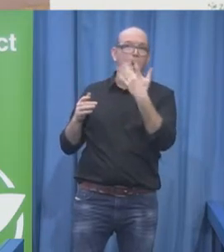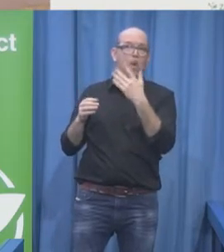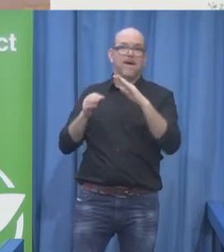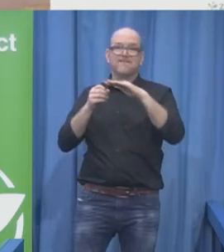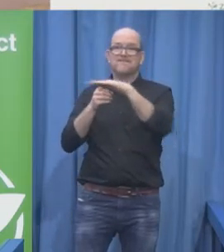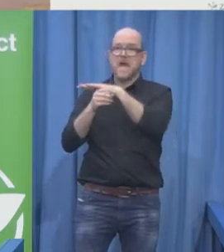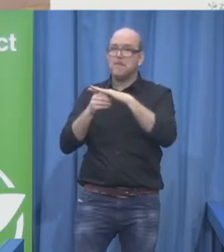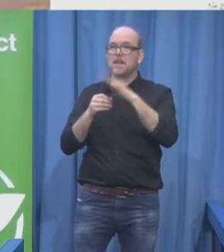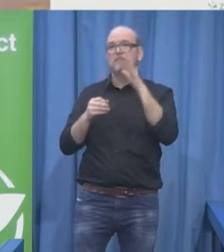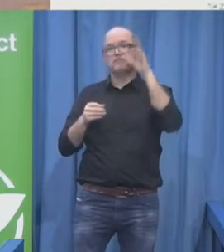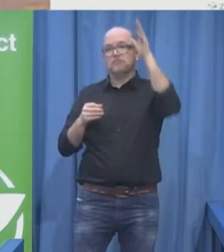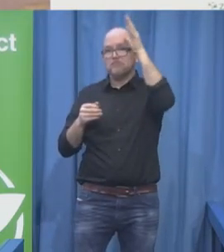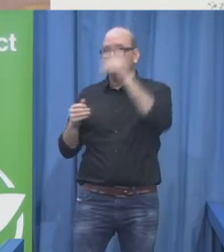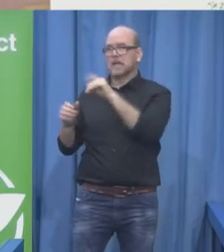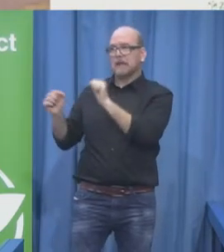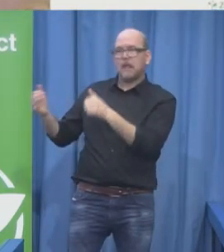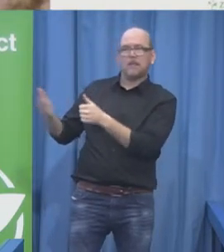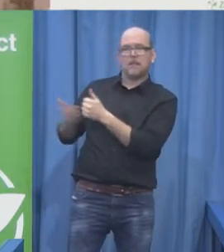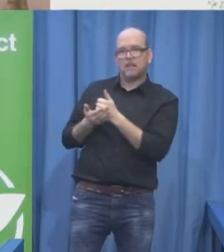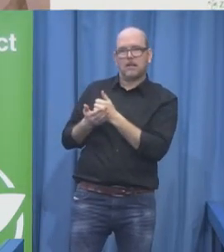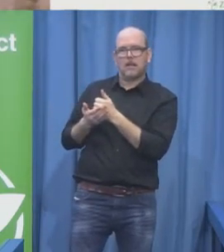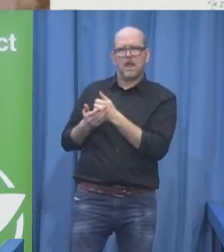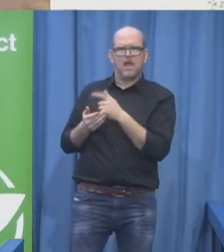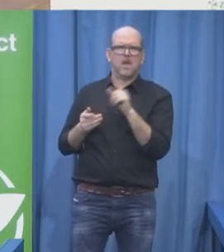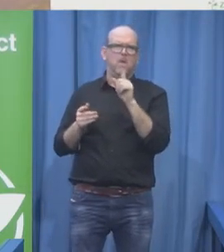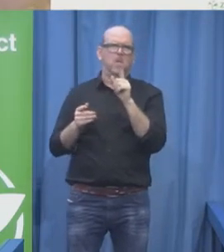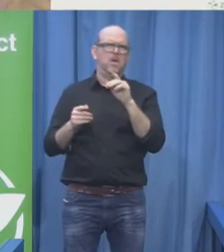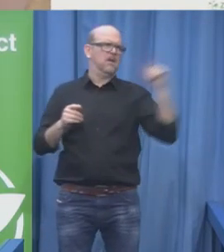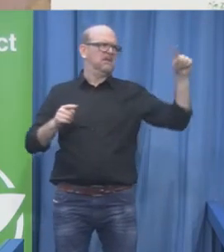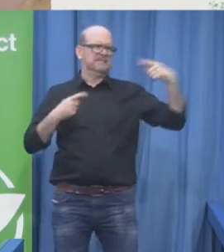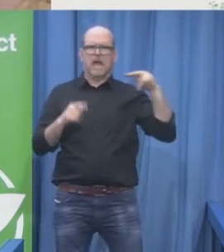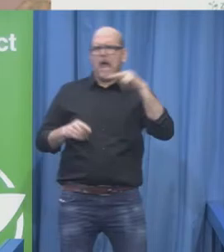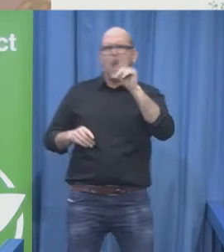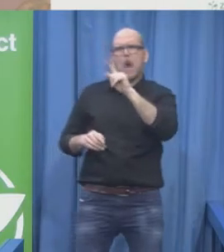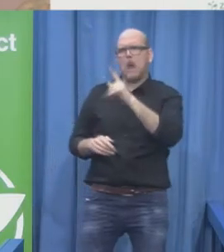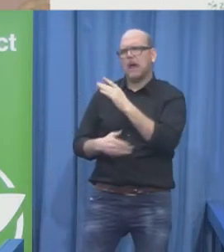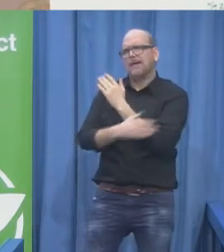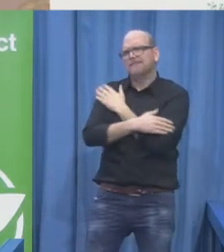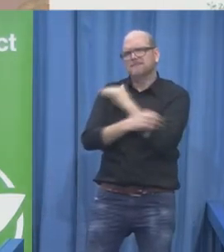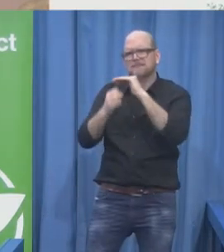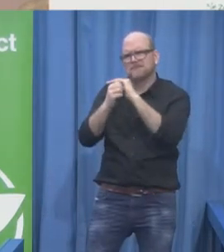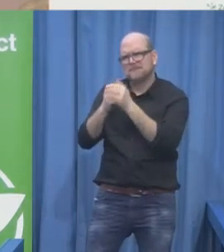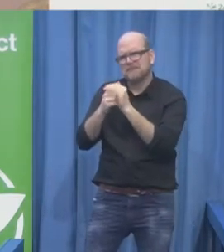the lenses of prejudice, stereotype, them and we? Now.